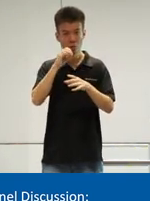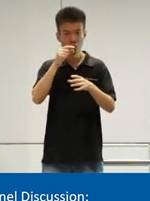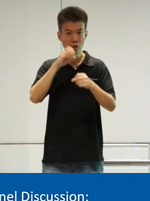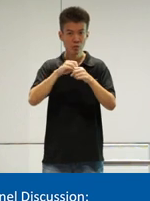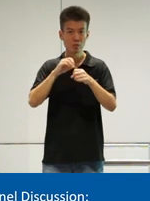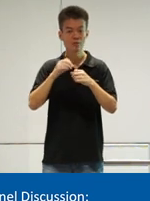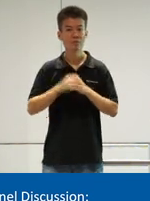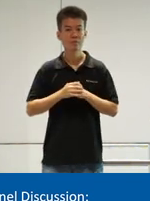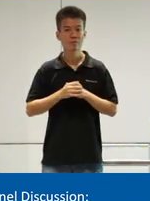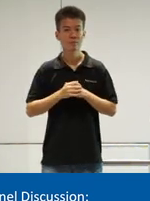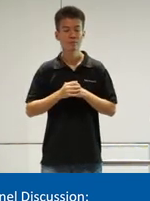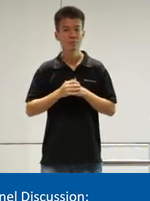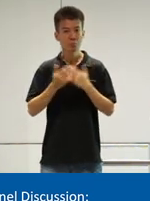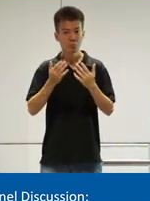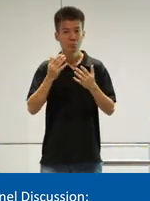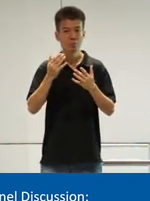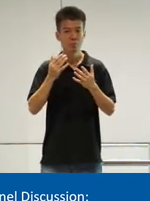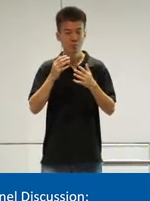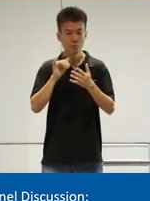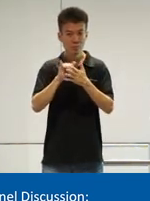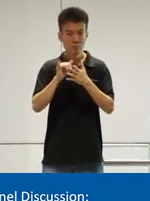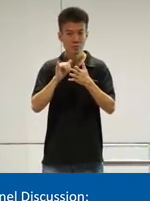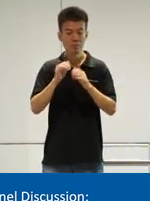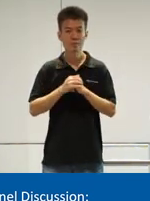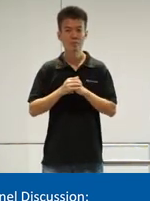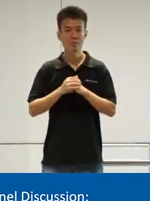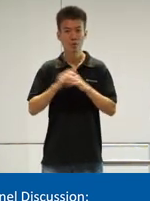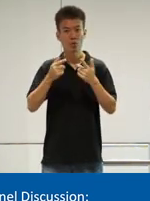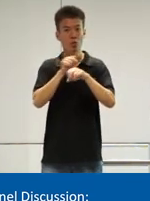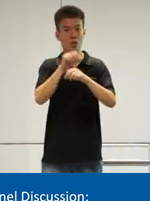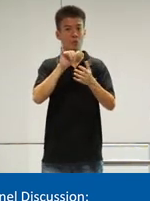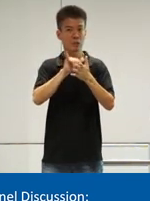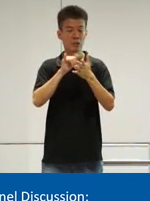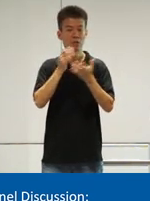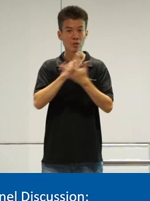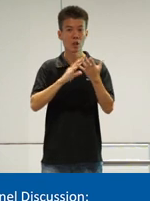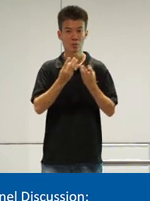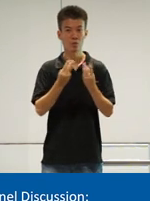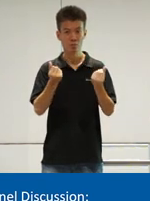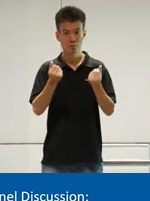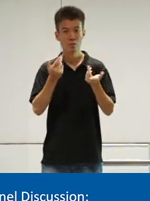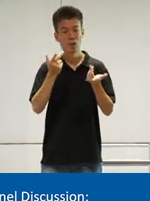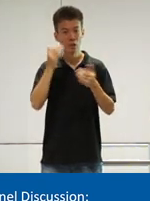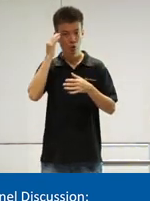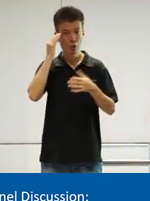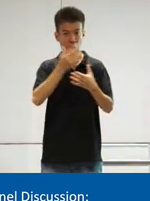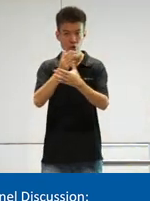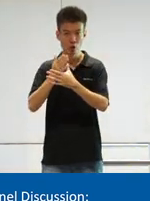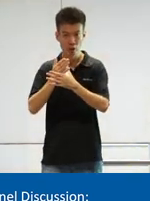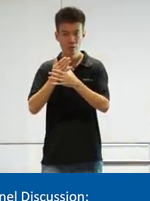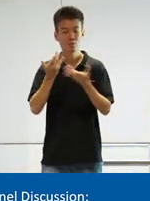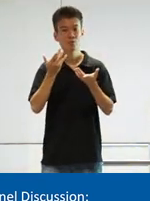provider. So how do we overcome these? Well, some solutions are knowledge sharing. So